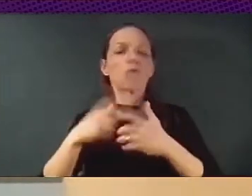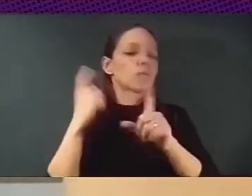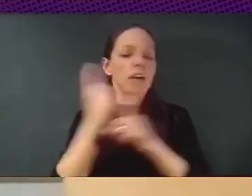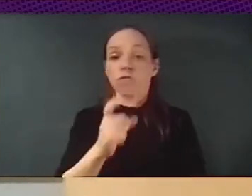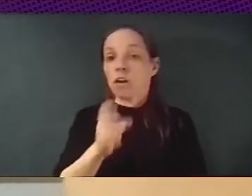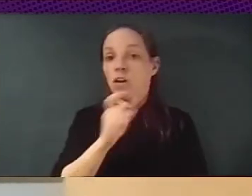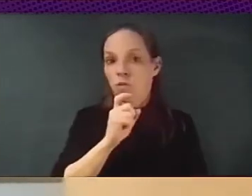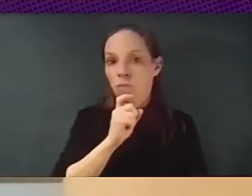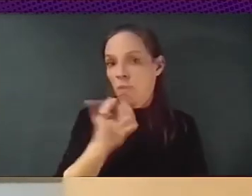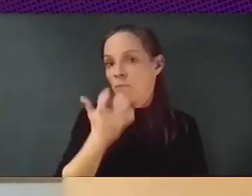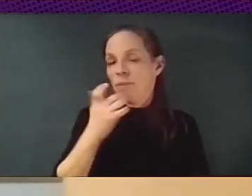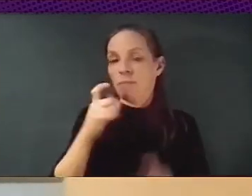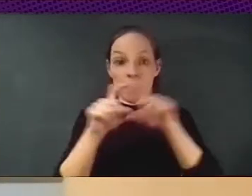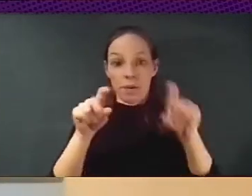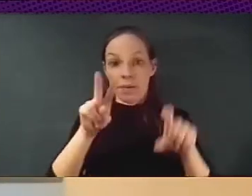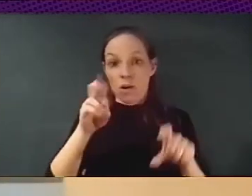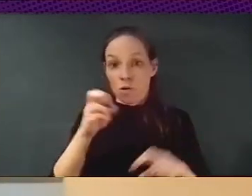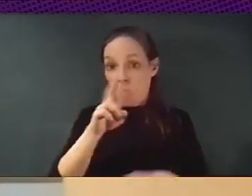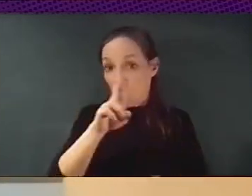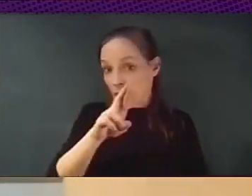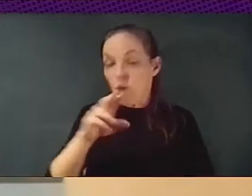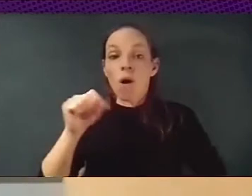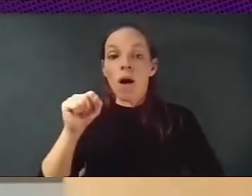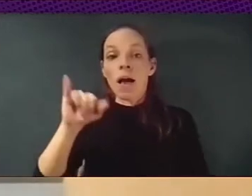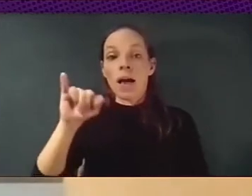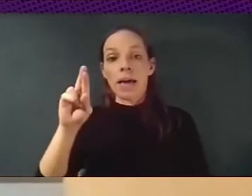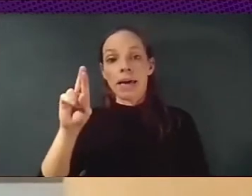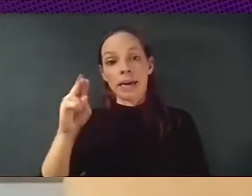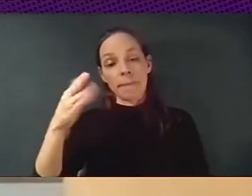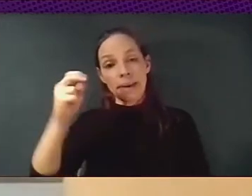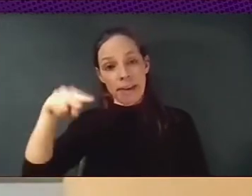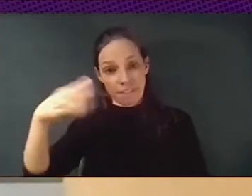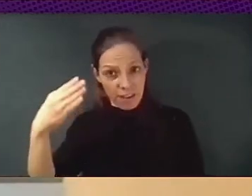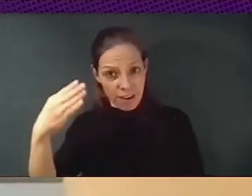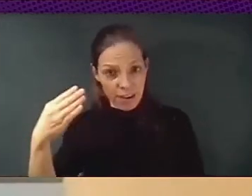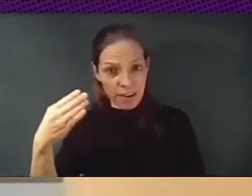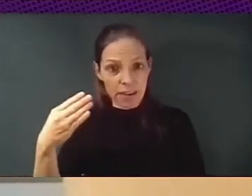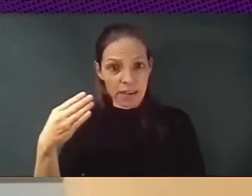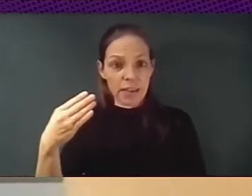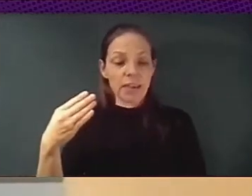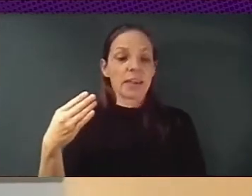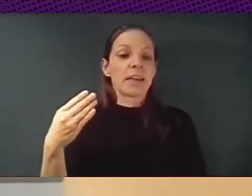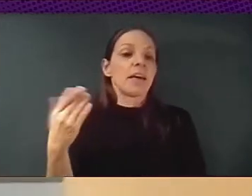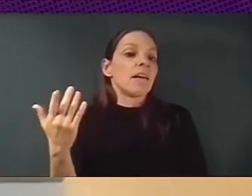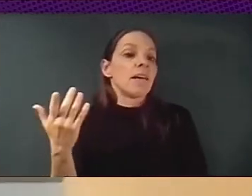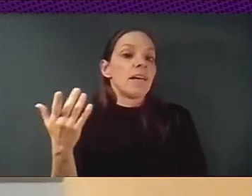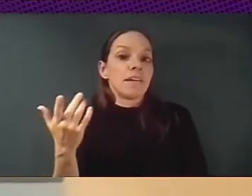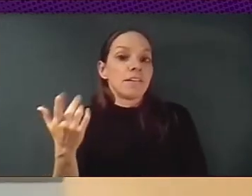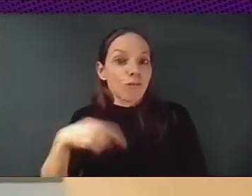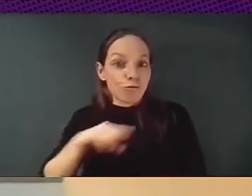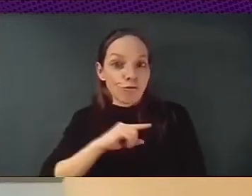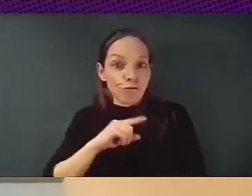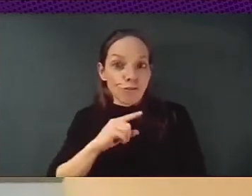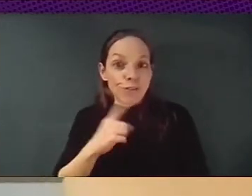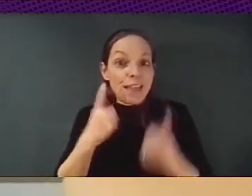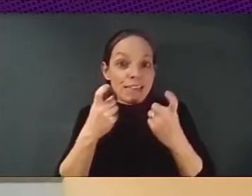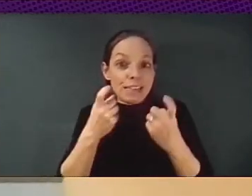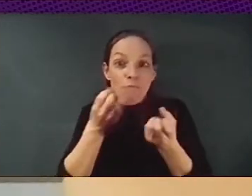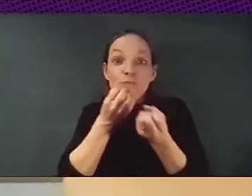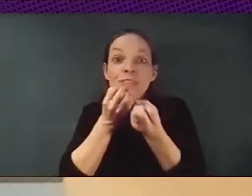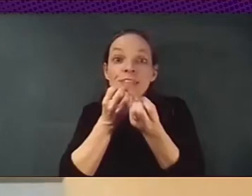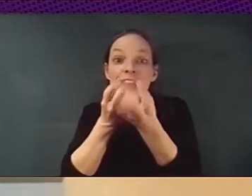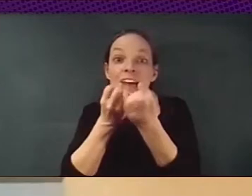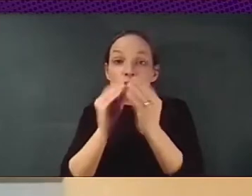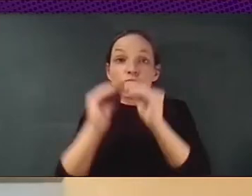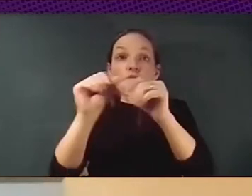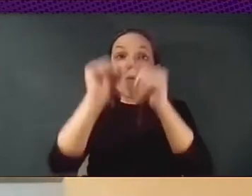Uber, if we are not able to understand it, and if we are not able to basically set some condition on how they do the business in